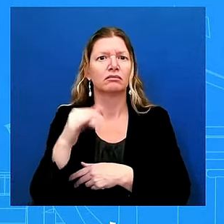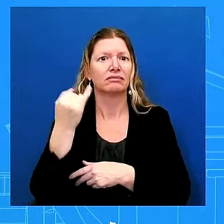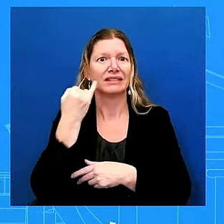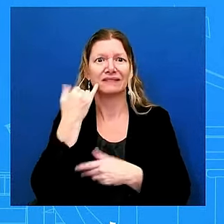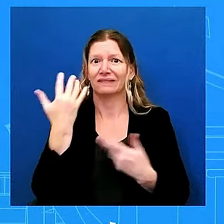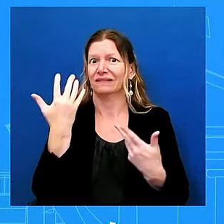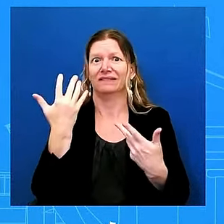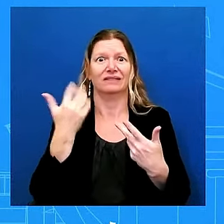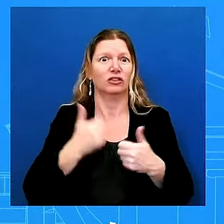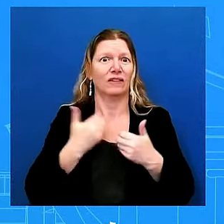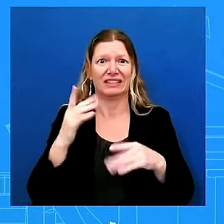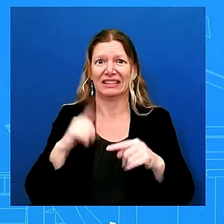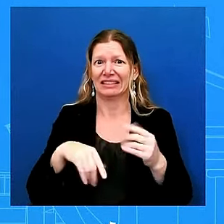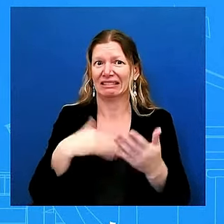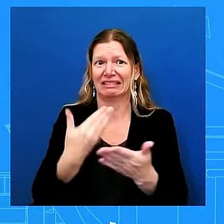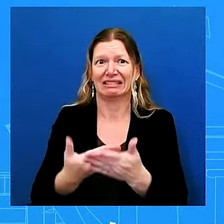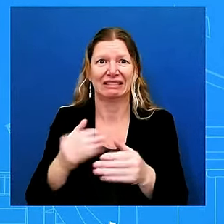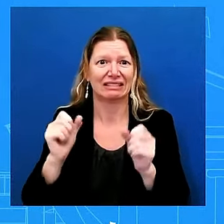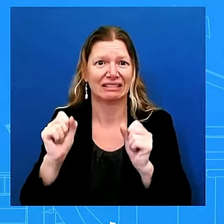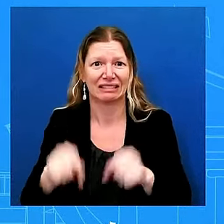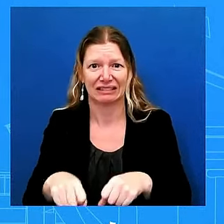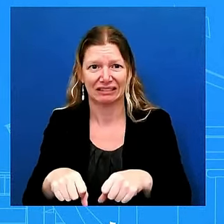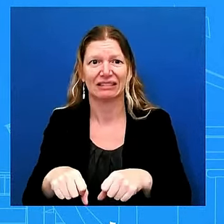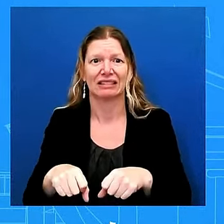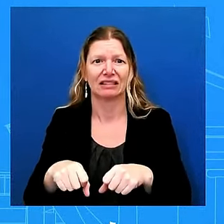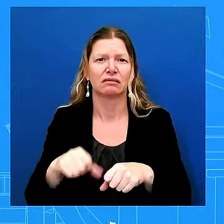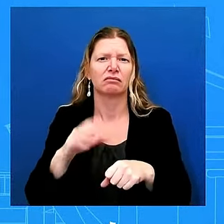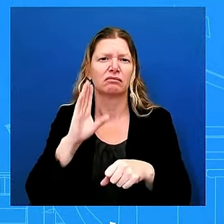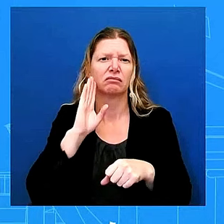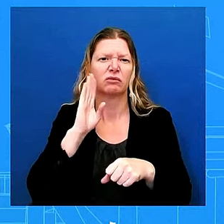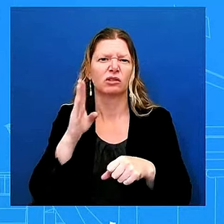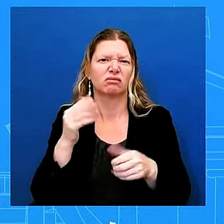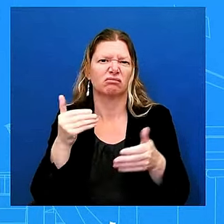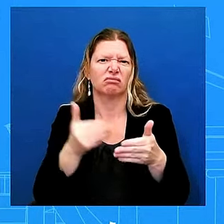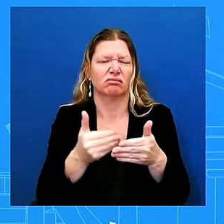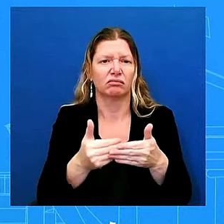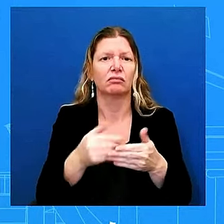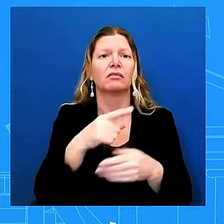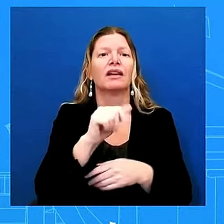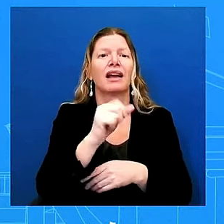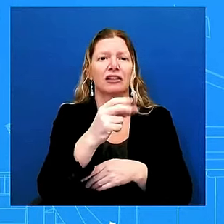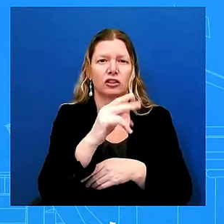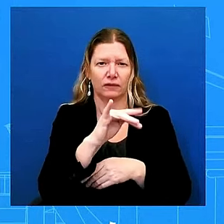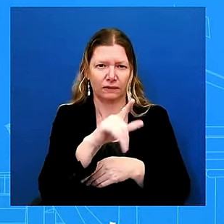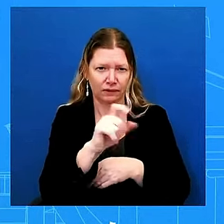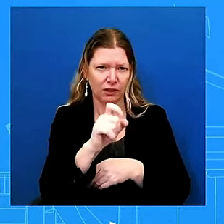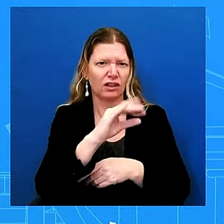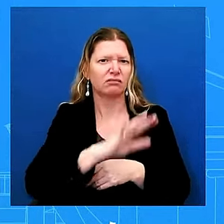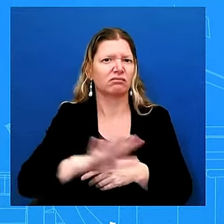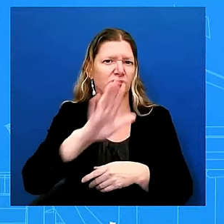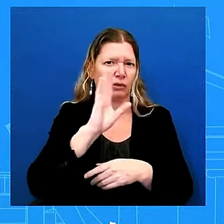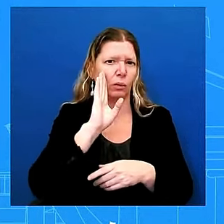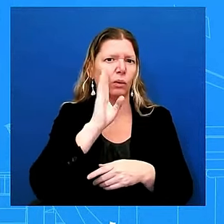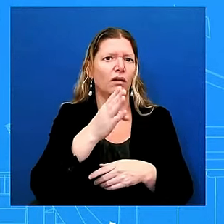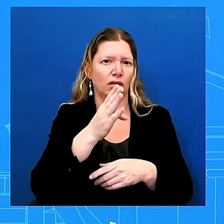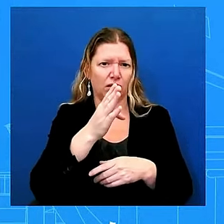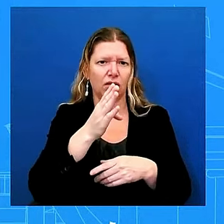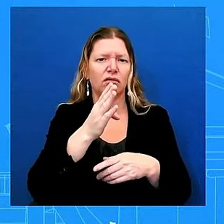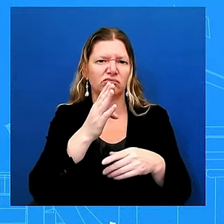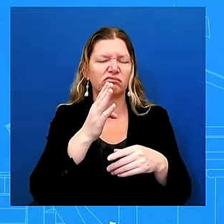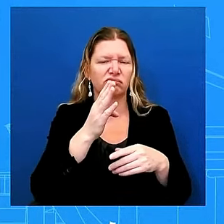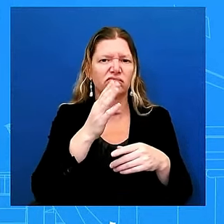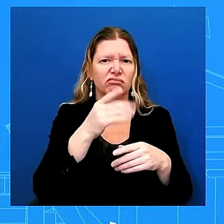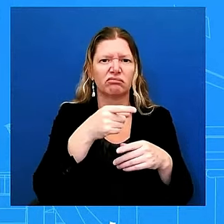knocking with an ipad in hand so they can help people register for the assistance they need because they may not have power their cell phone may have